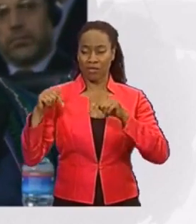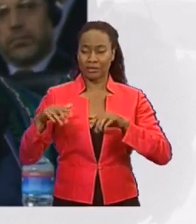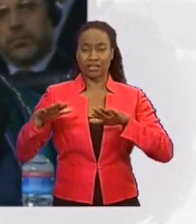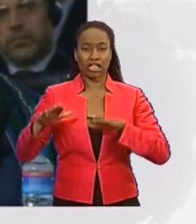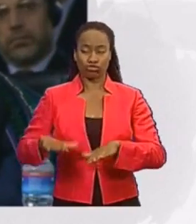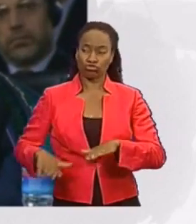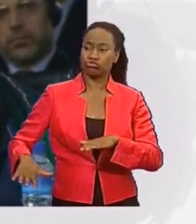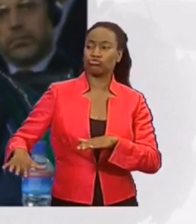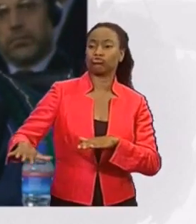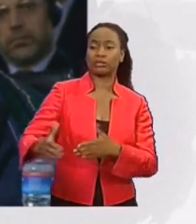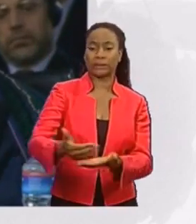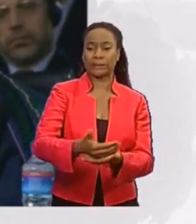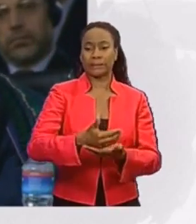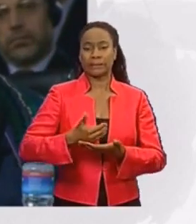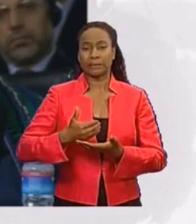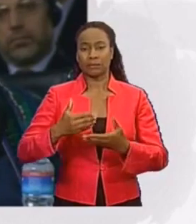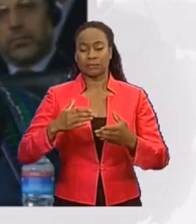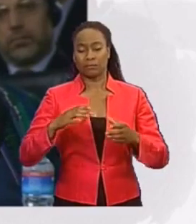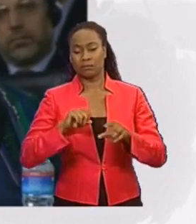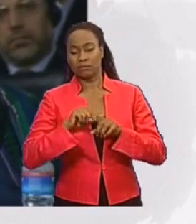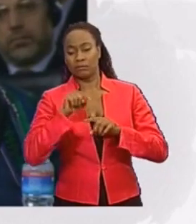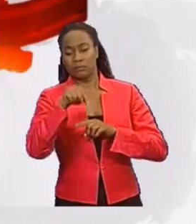country by 2014.